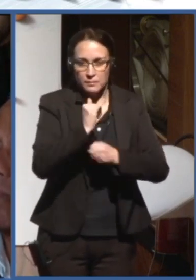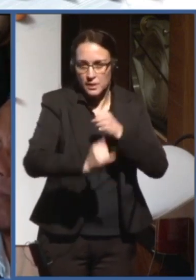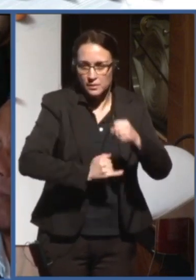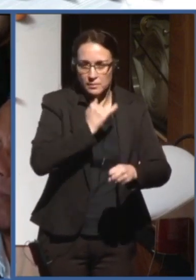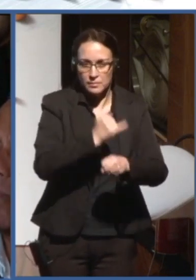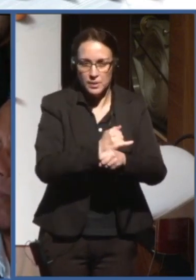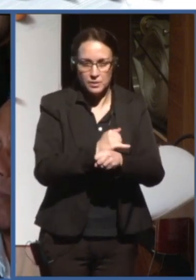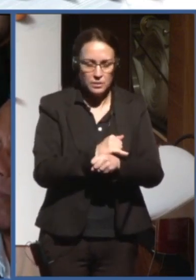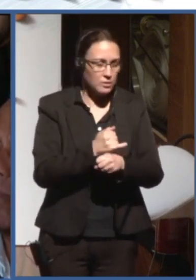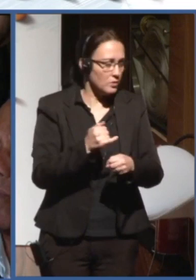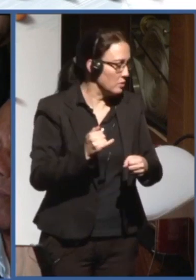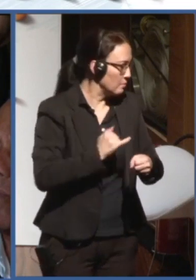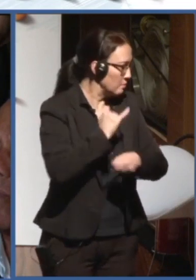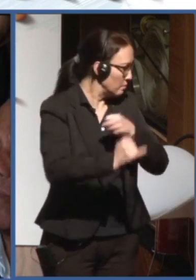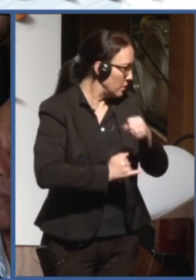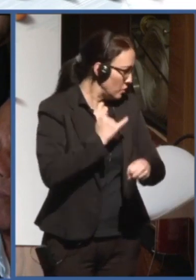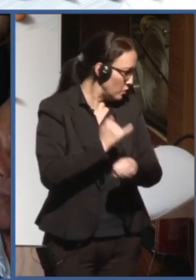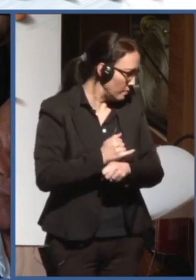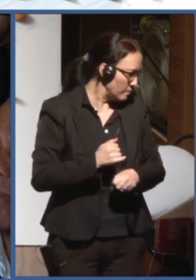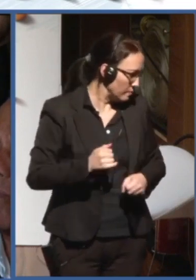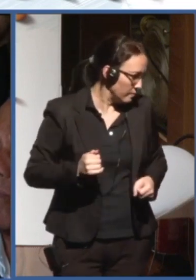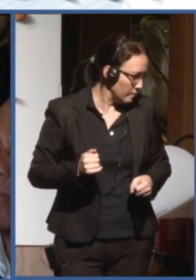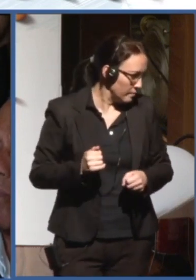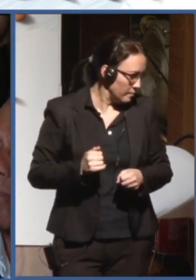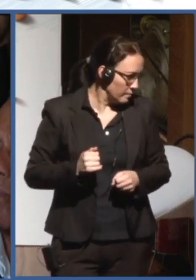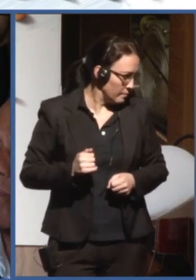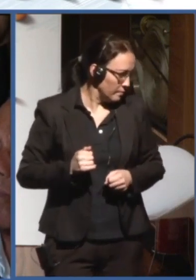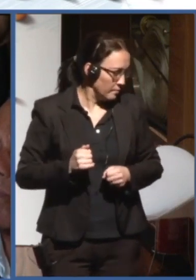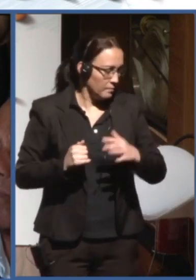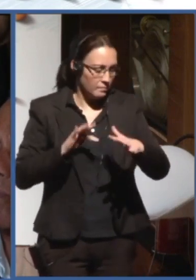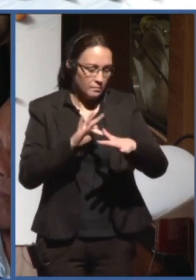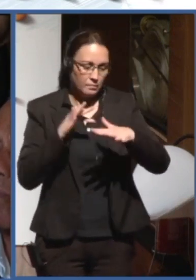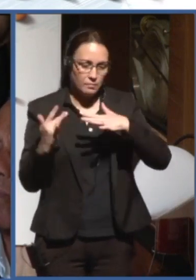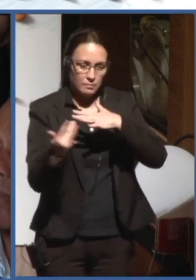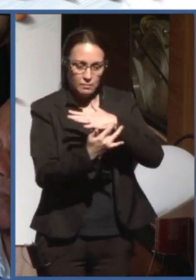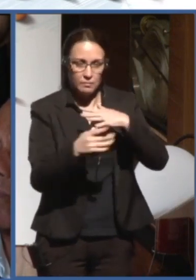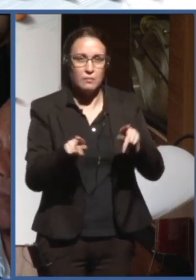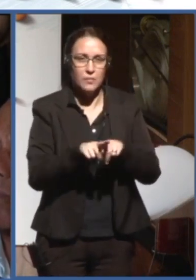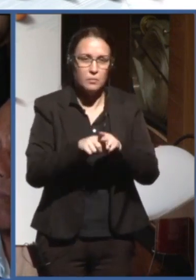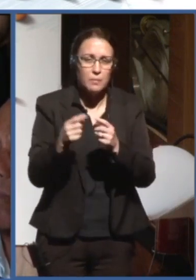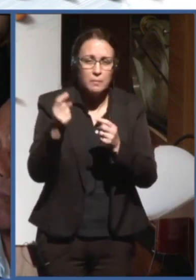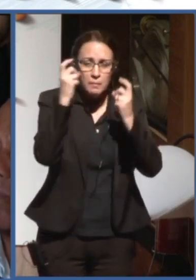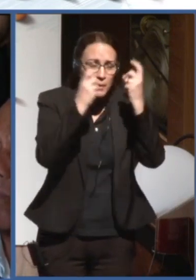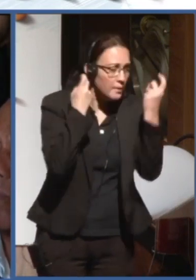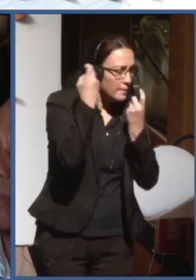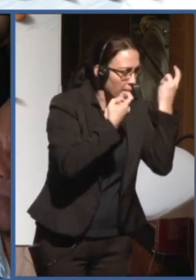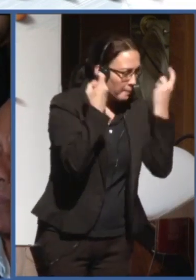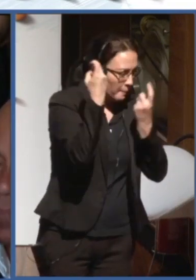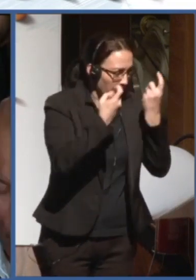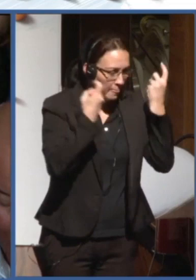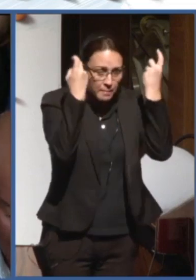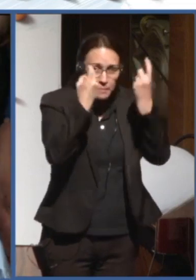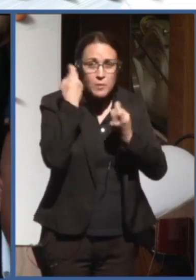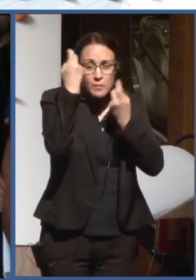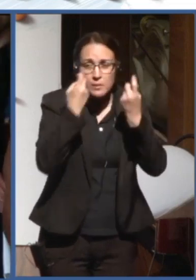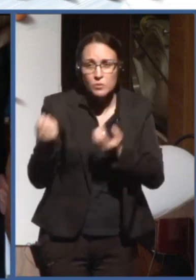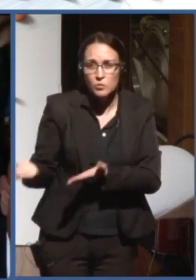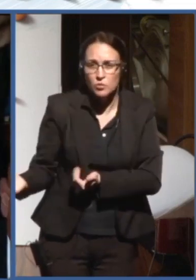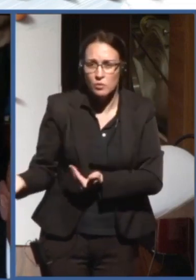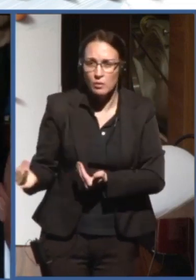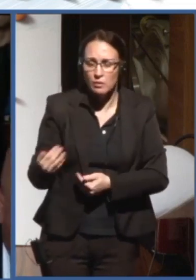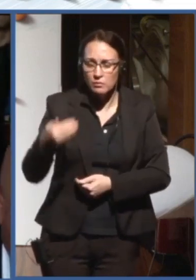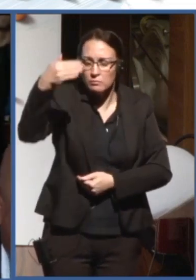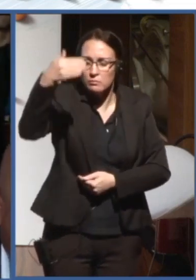And the question goes in the sense of the of this young man that is not present here,